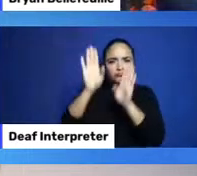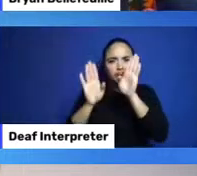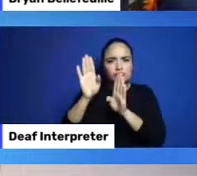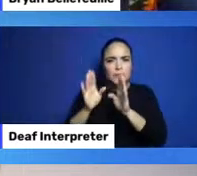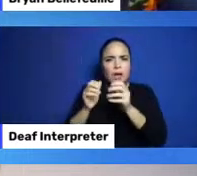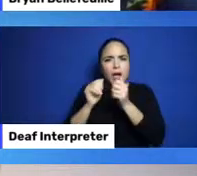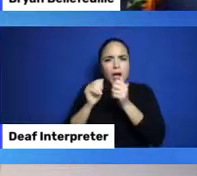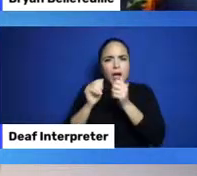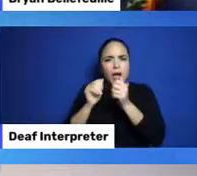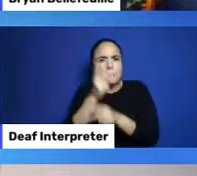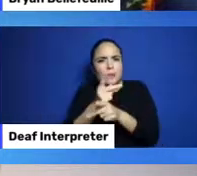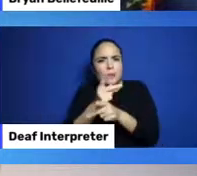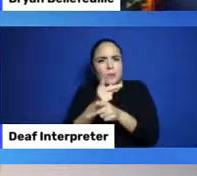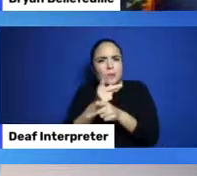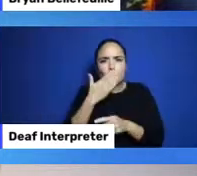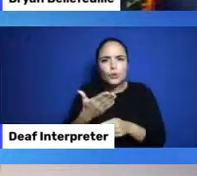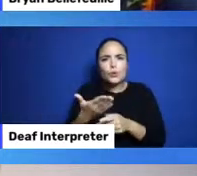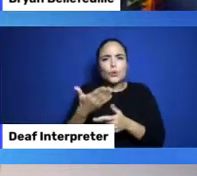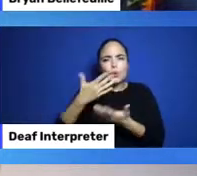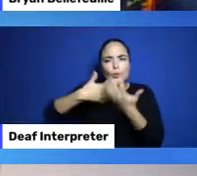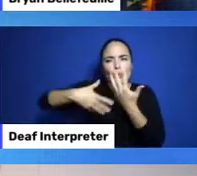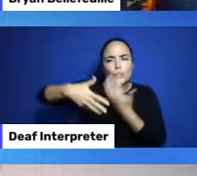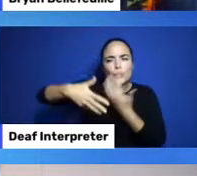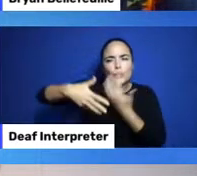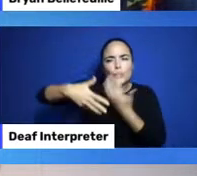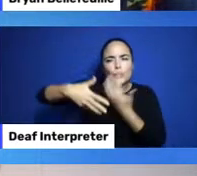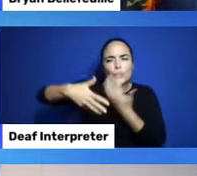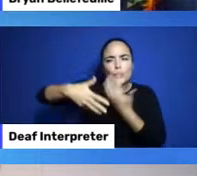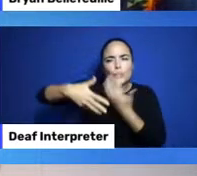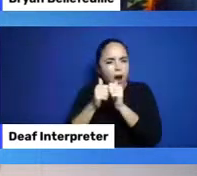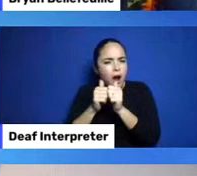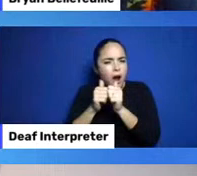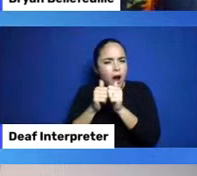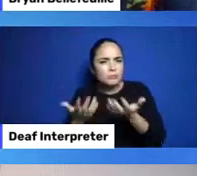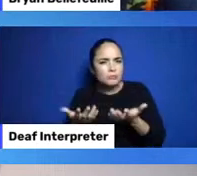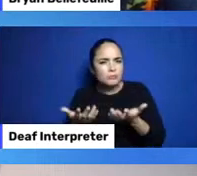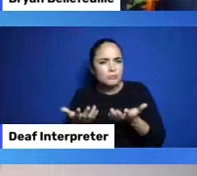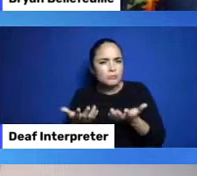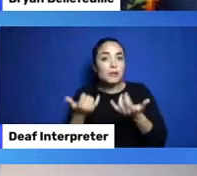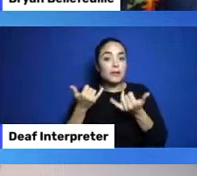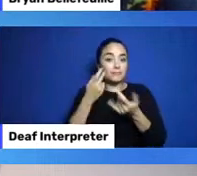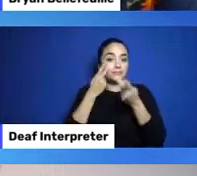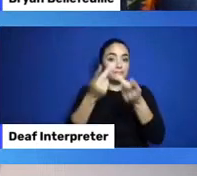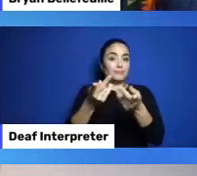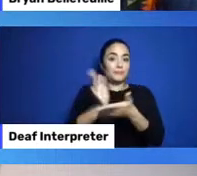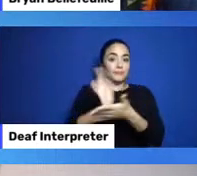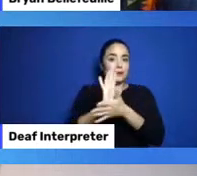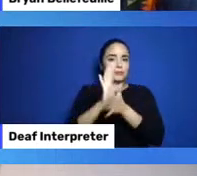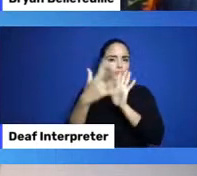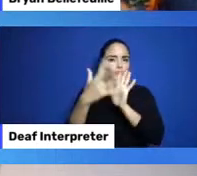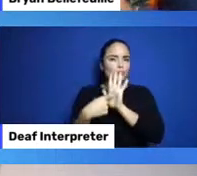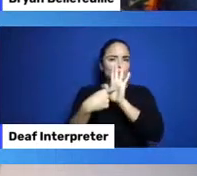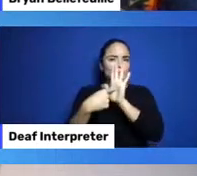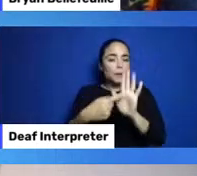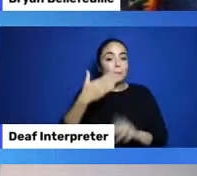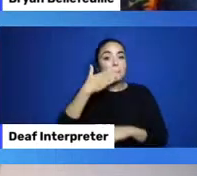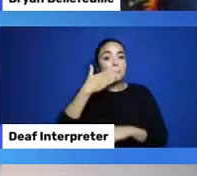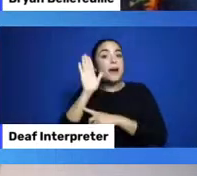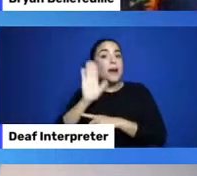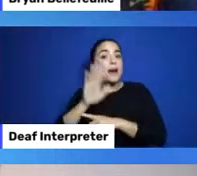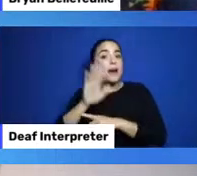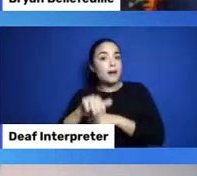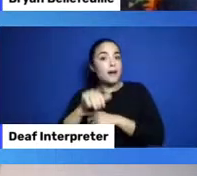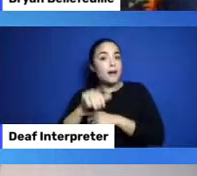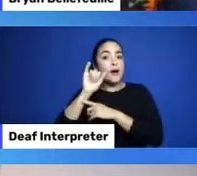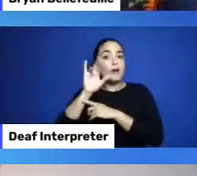And while you're typing it into the chat, I have a video about bad airflow. Actually, this one's